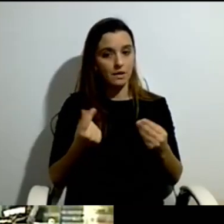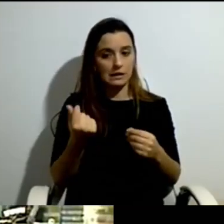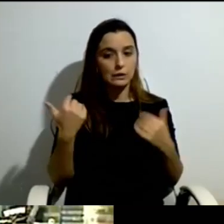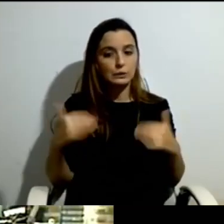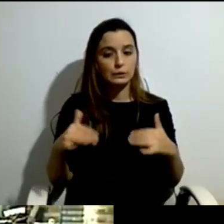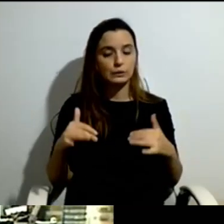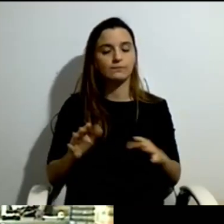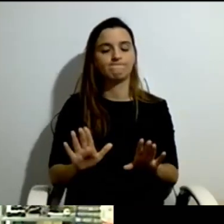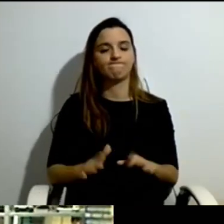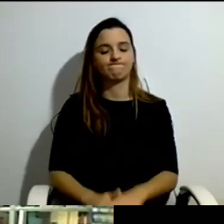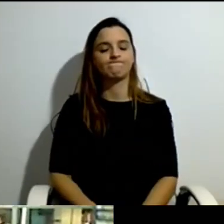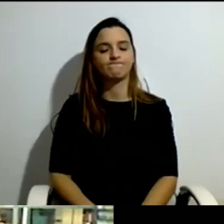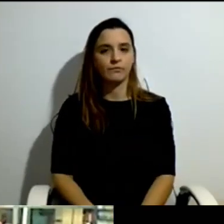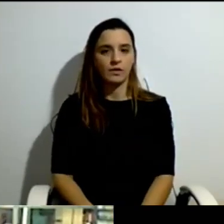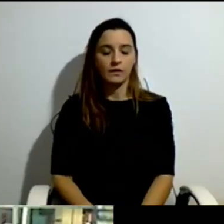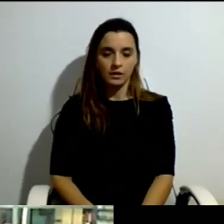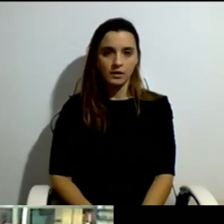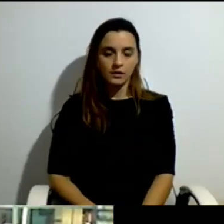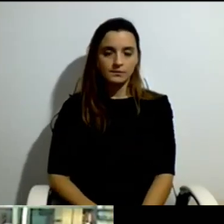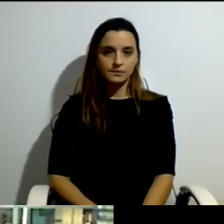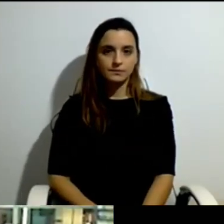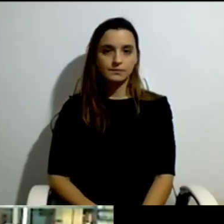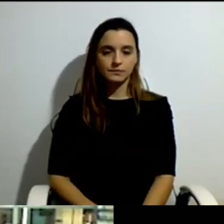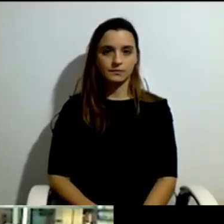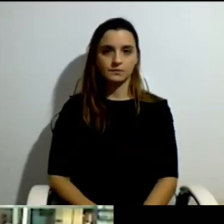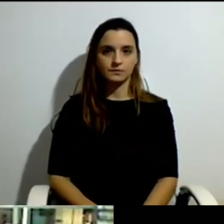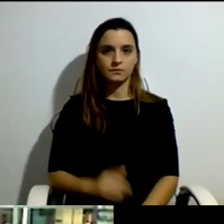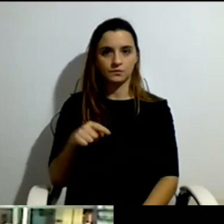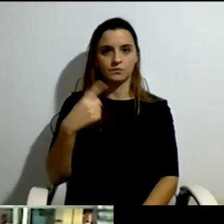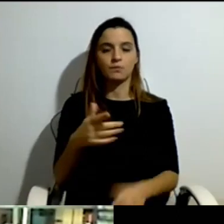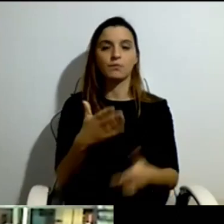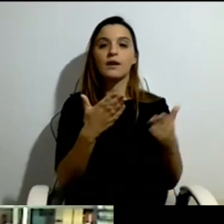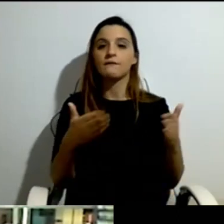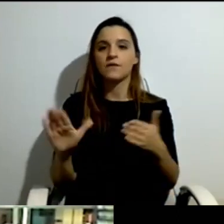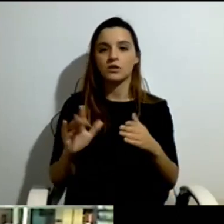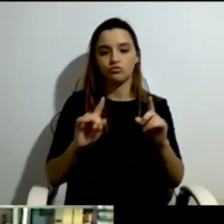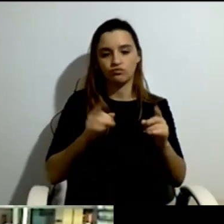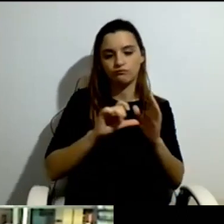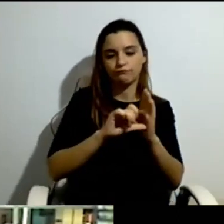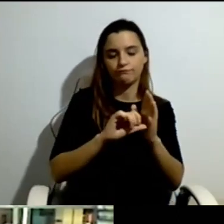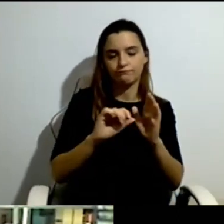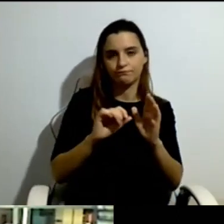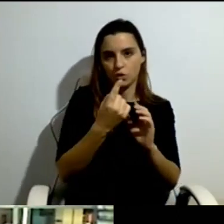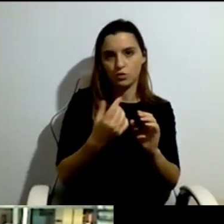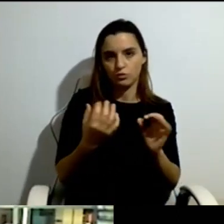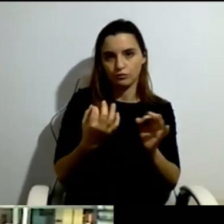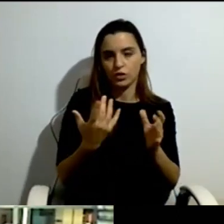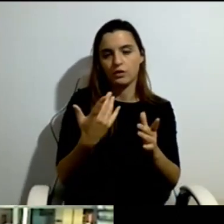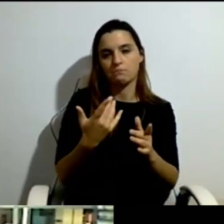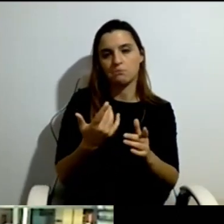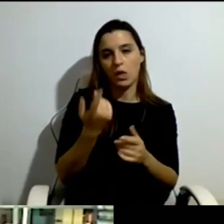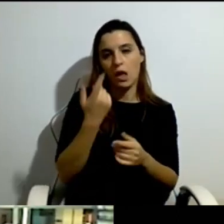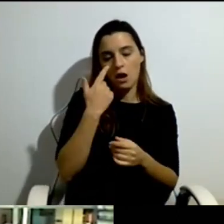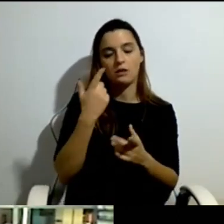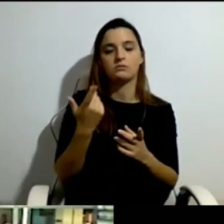They had a pilot phase that was for two years, 250 people from three different cantons, one town